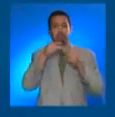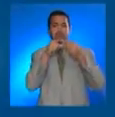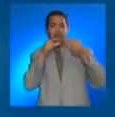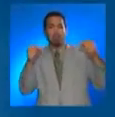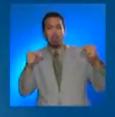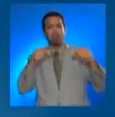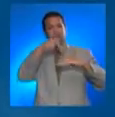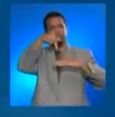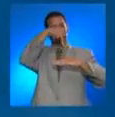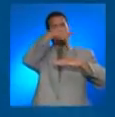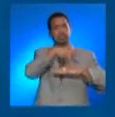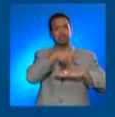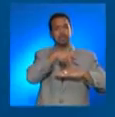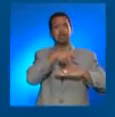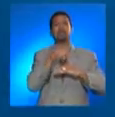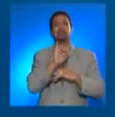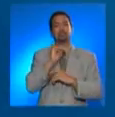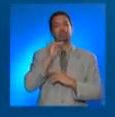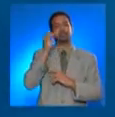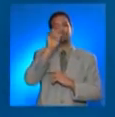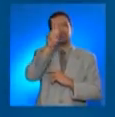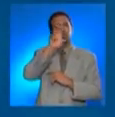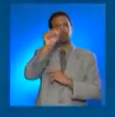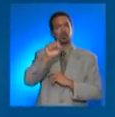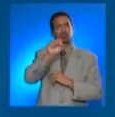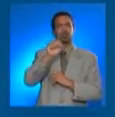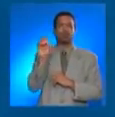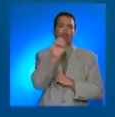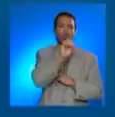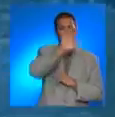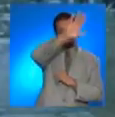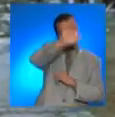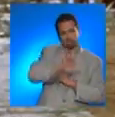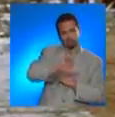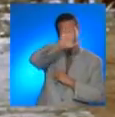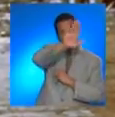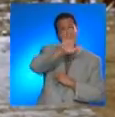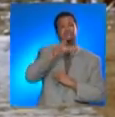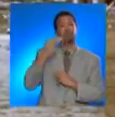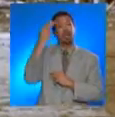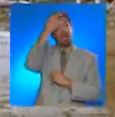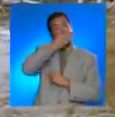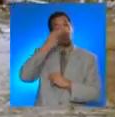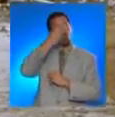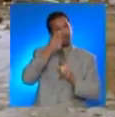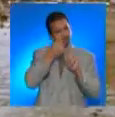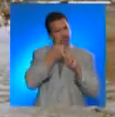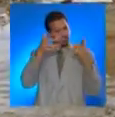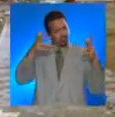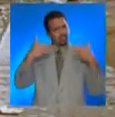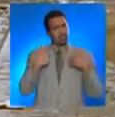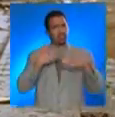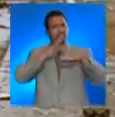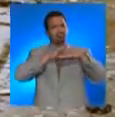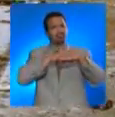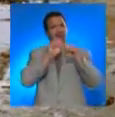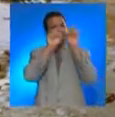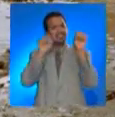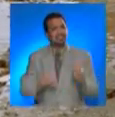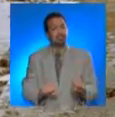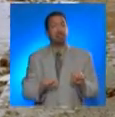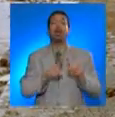Japan, the Philippines, and the West Coast of the United States. In Hawaii, where a warning system was already in place,